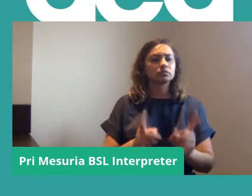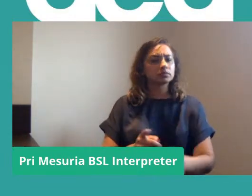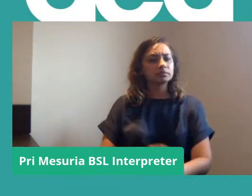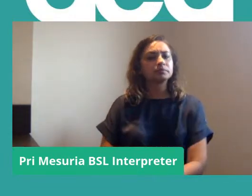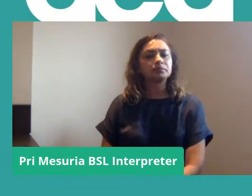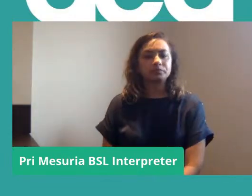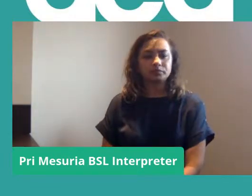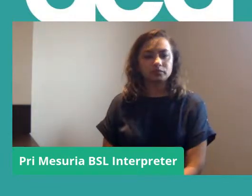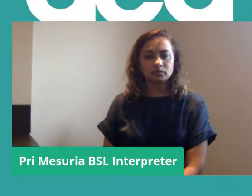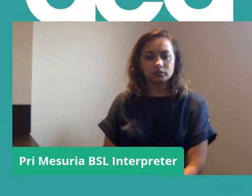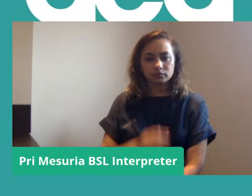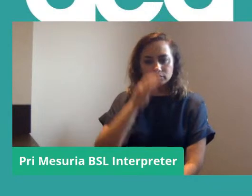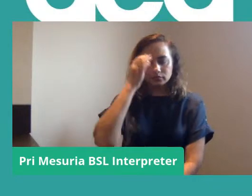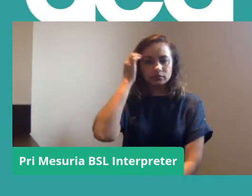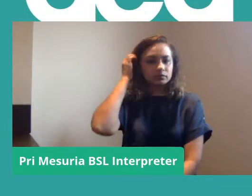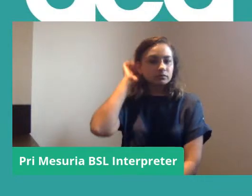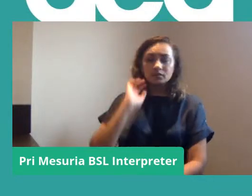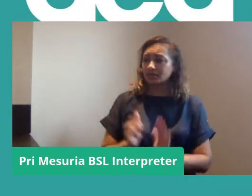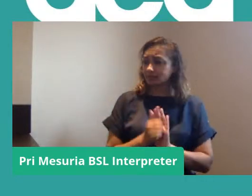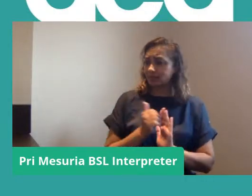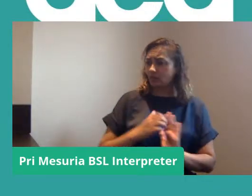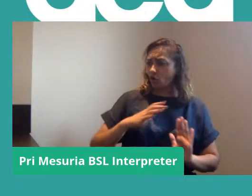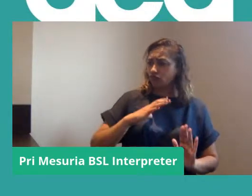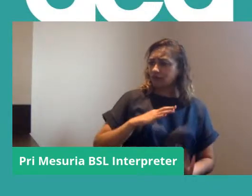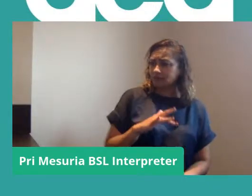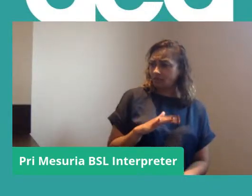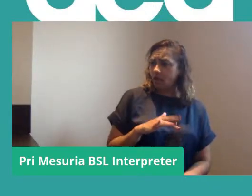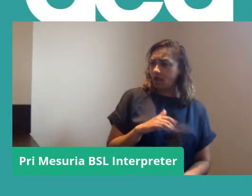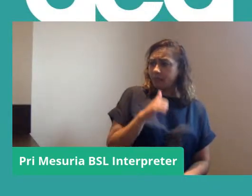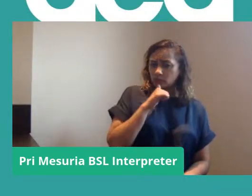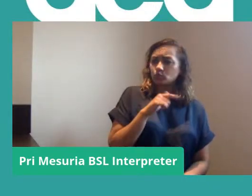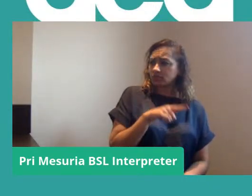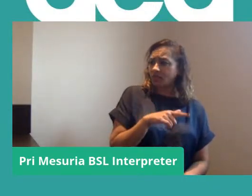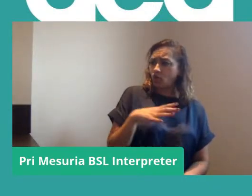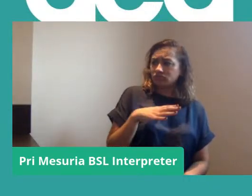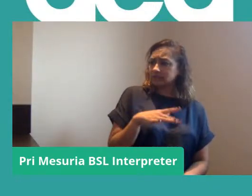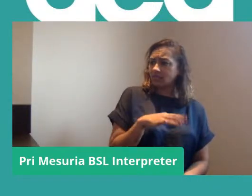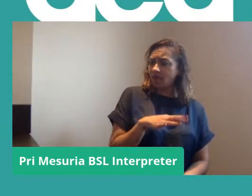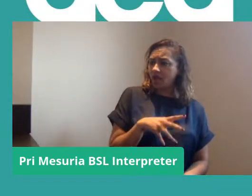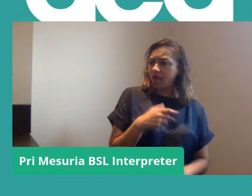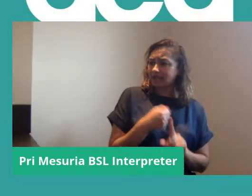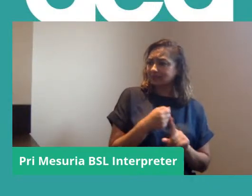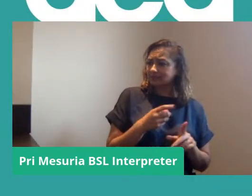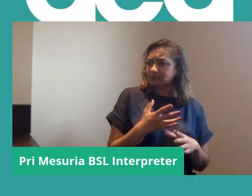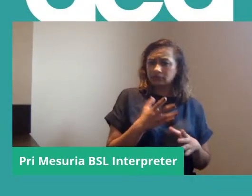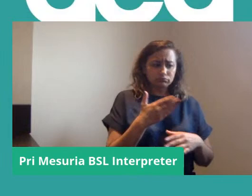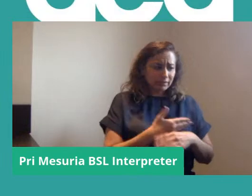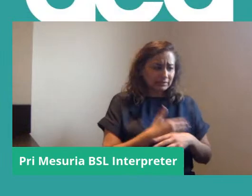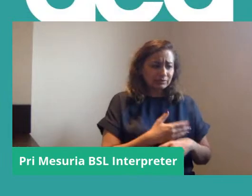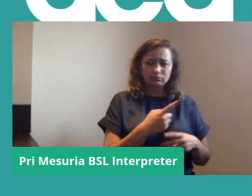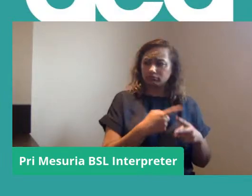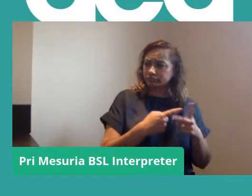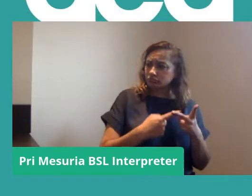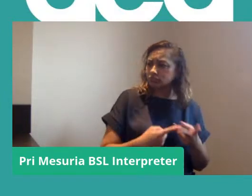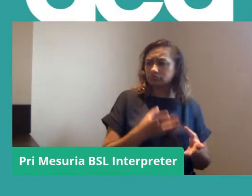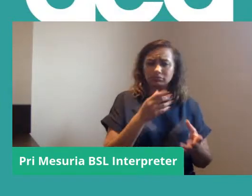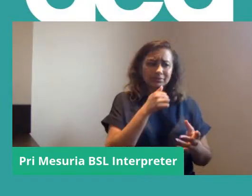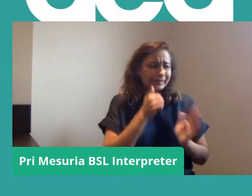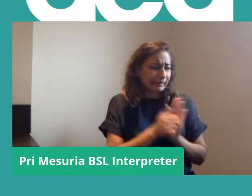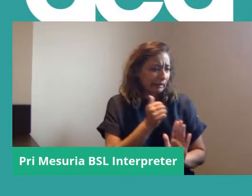So some of those skills were already there. Some of those activities and experiences